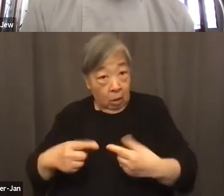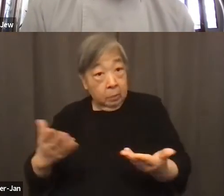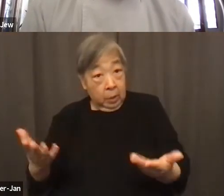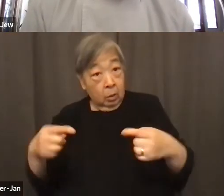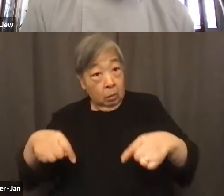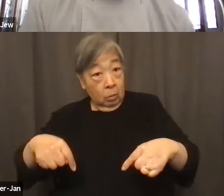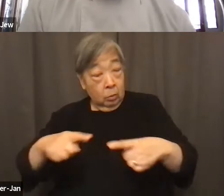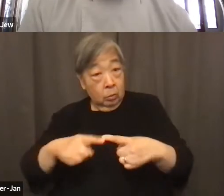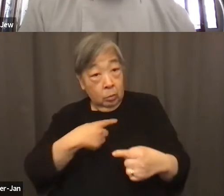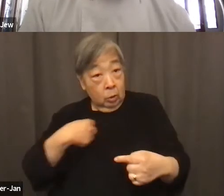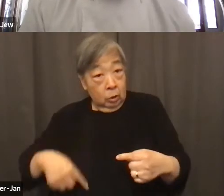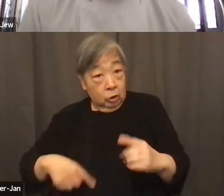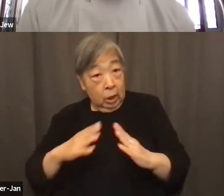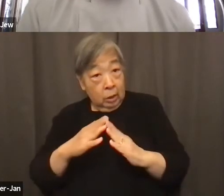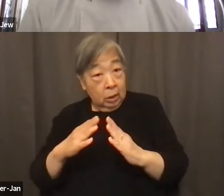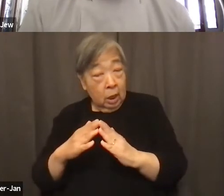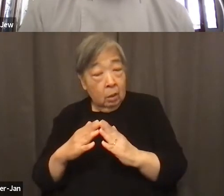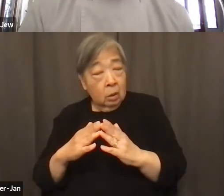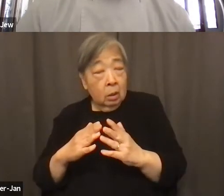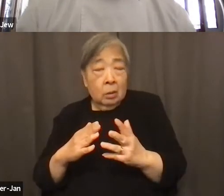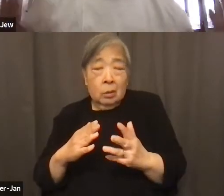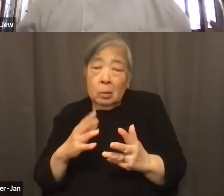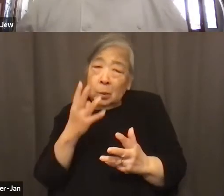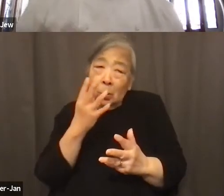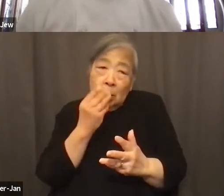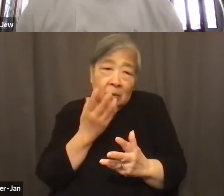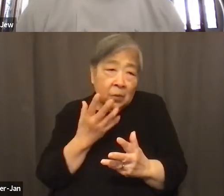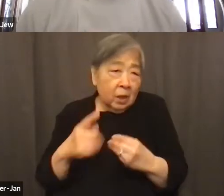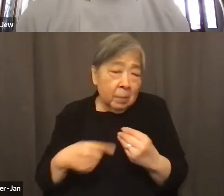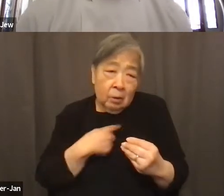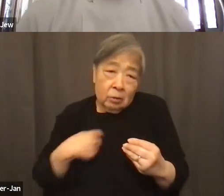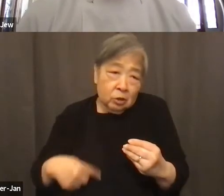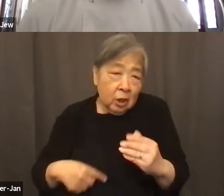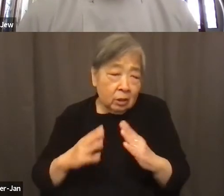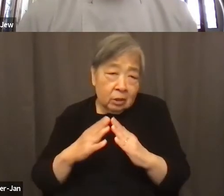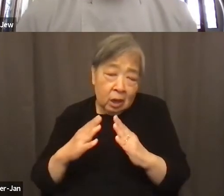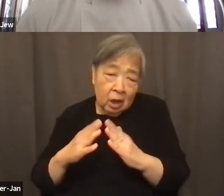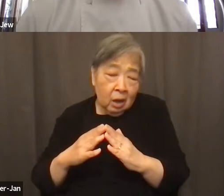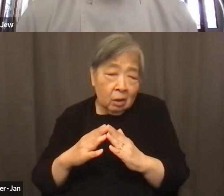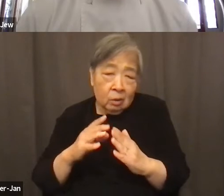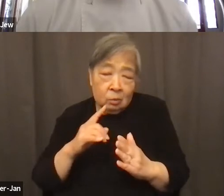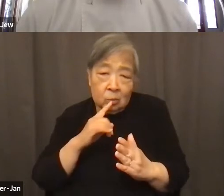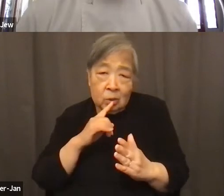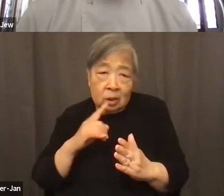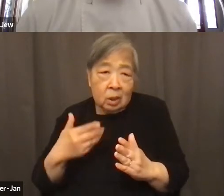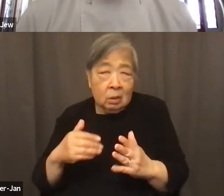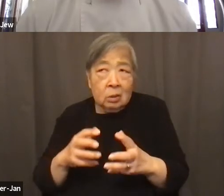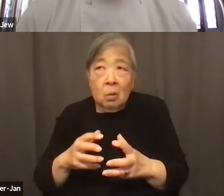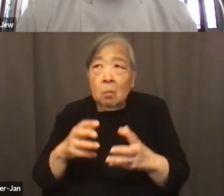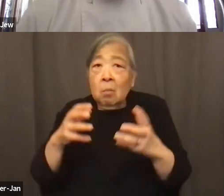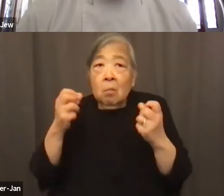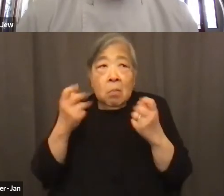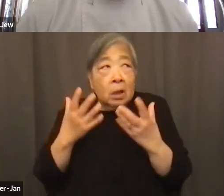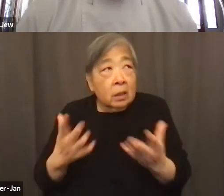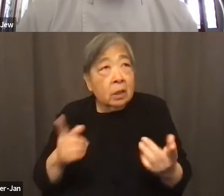And, you know, that's a beautiful thing about Chinatown that there's there's so much to see and